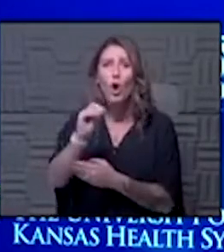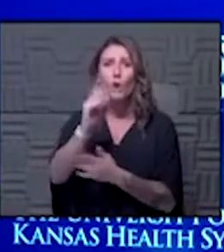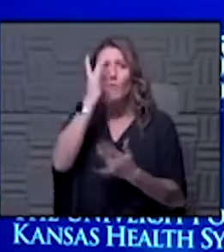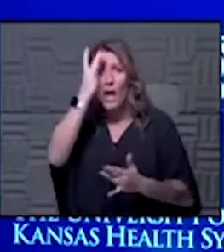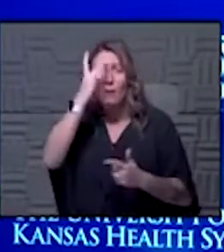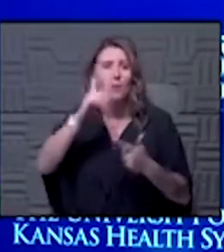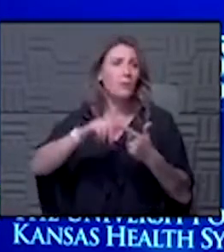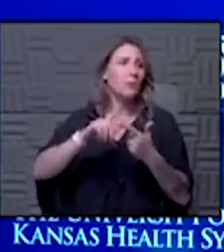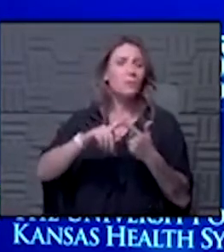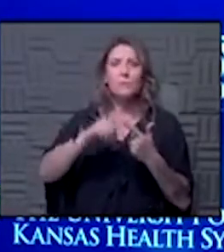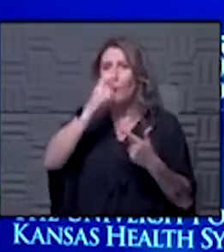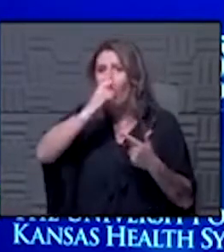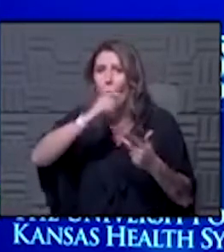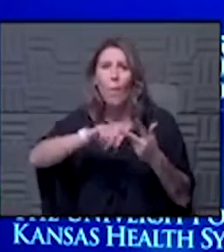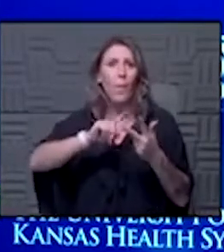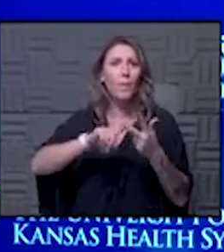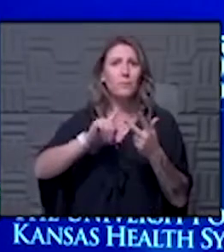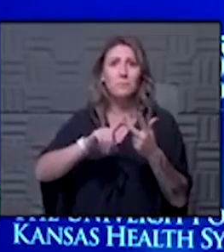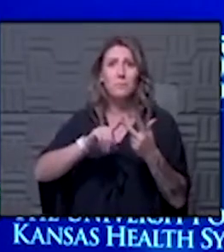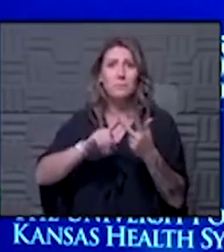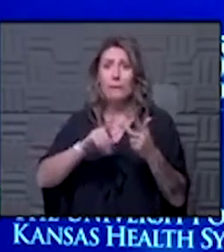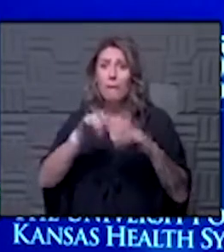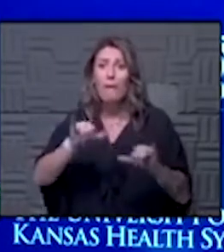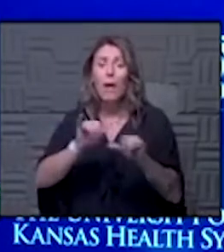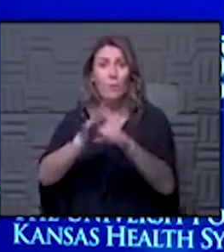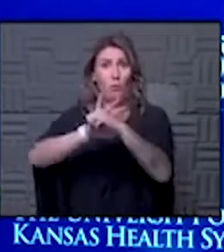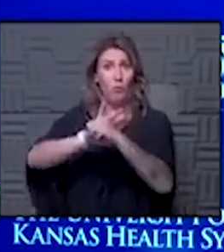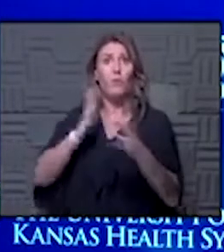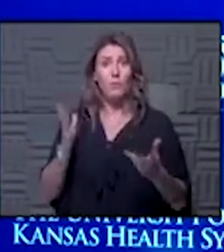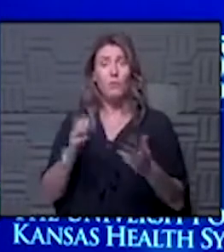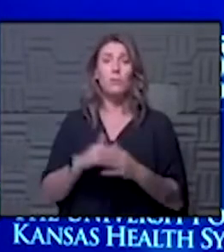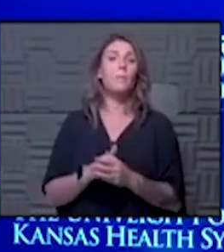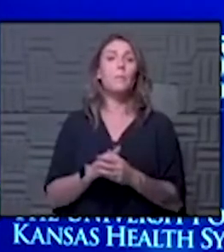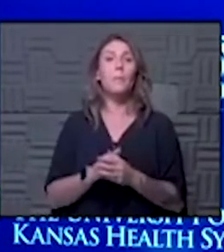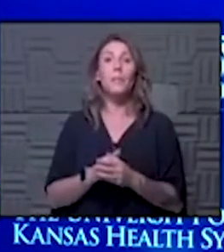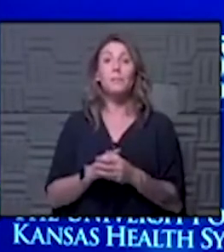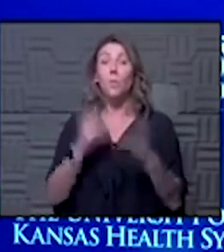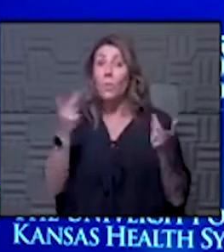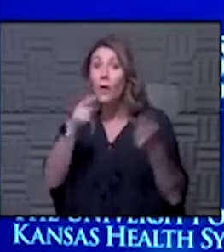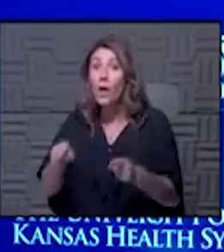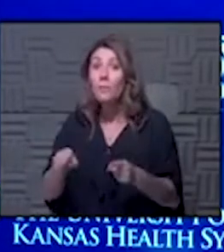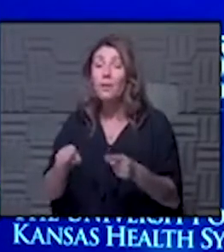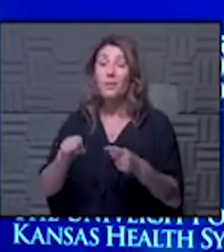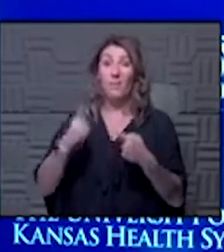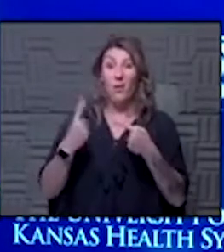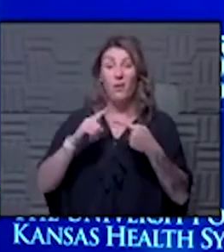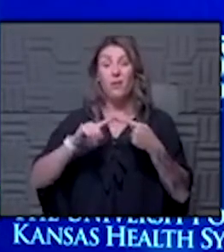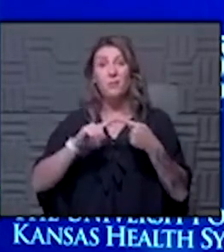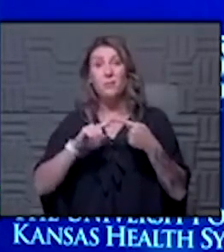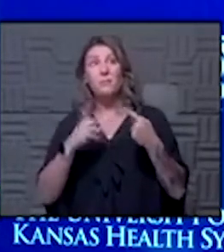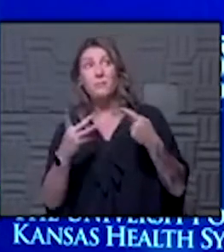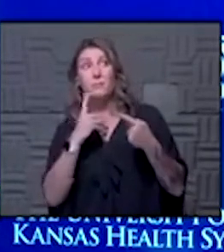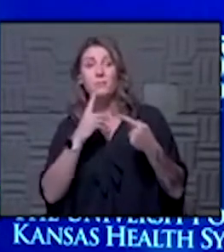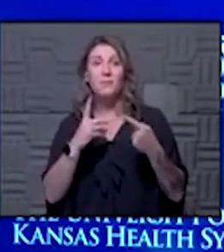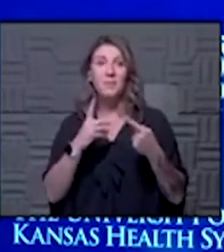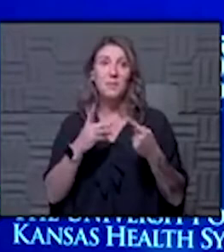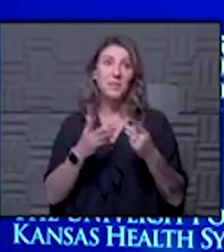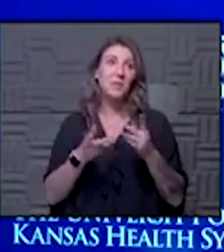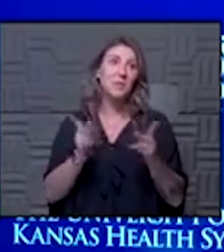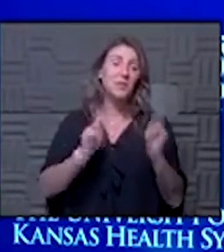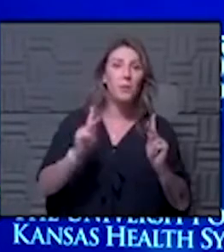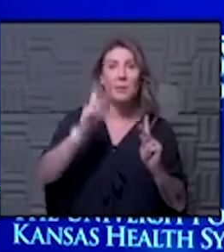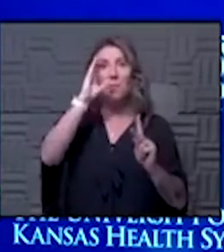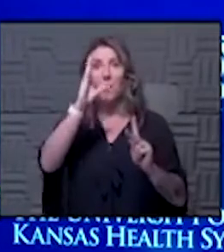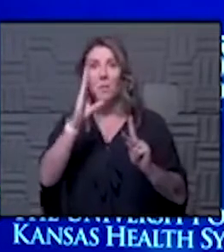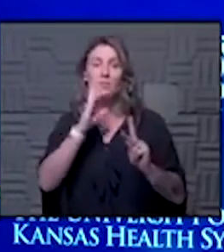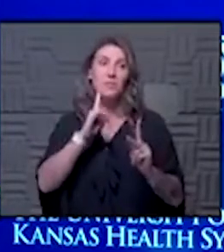then I think our fear is also that either a people will just become immune to this they'll stop respecting it because they're gonna